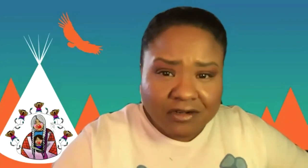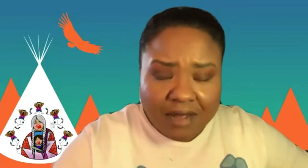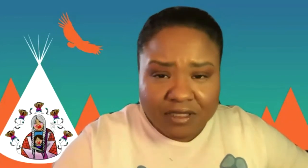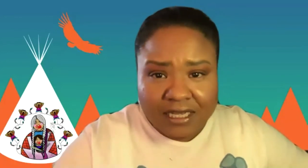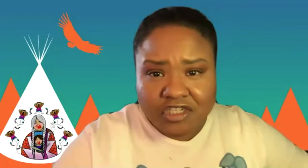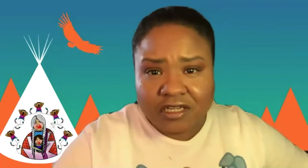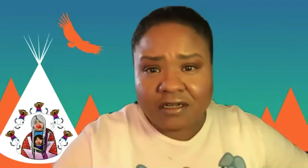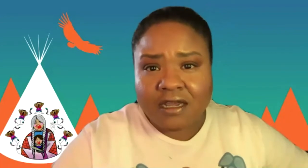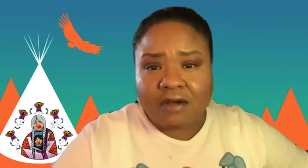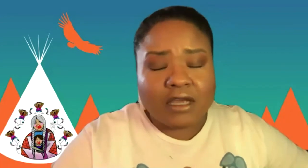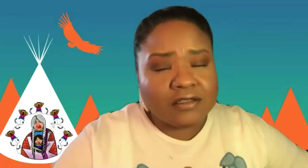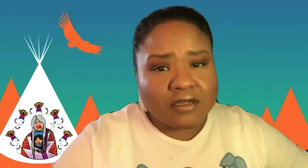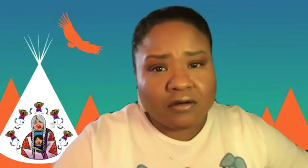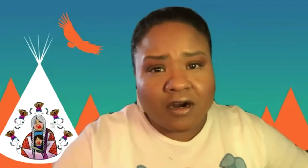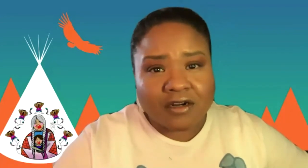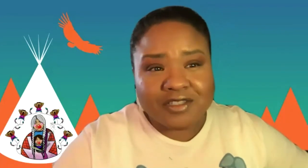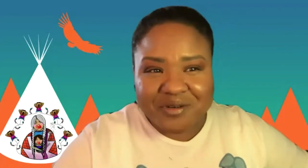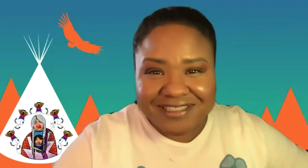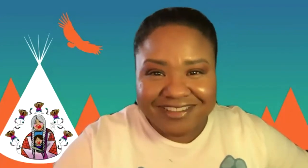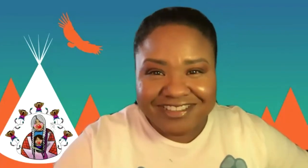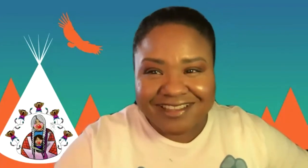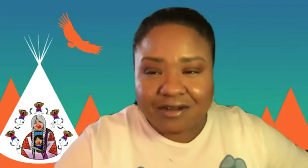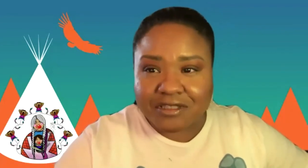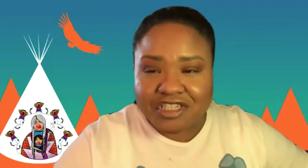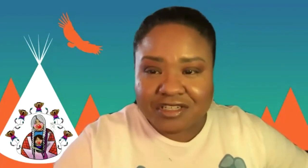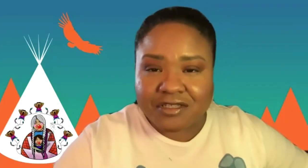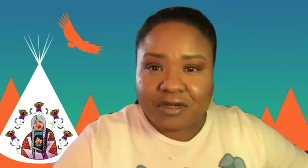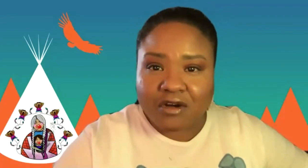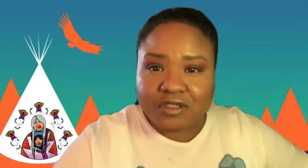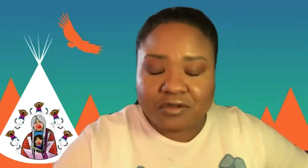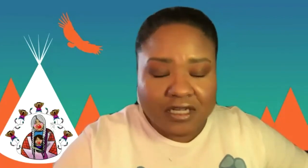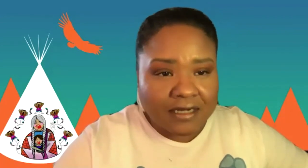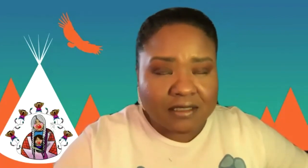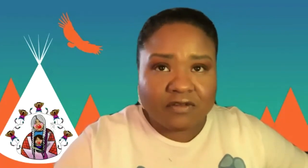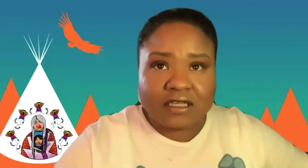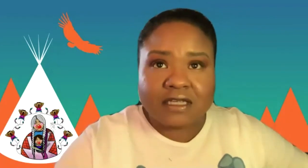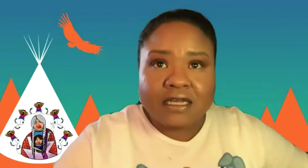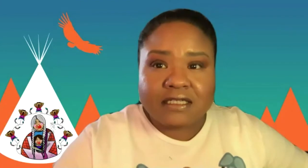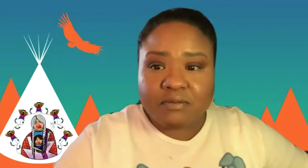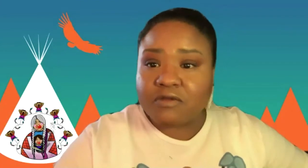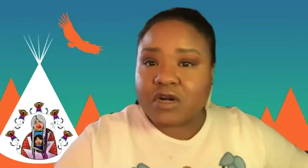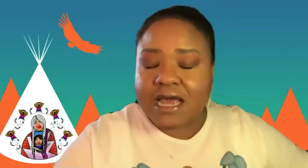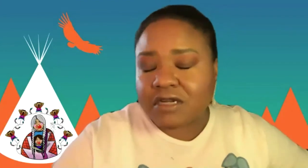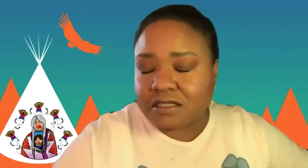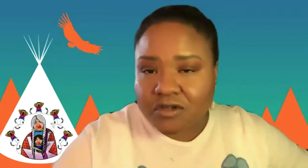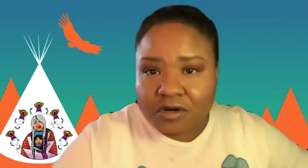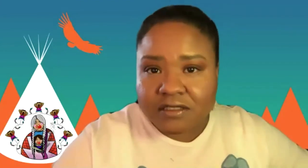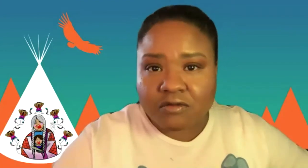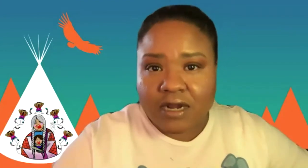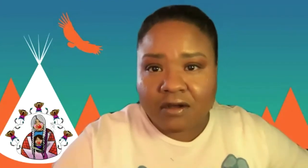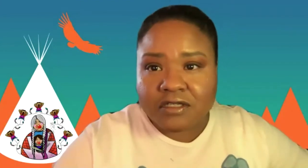practical application, we also are storytellers at the coalition. So we hope to connect some of these deep and renounding